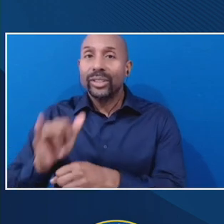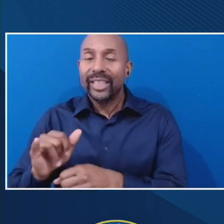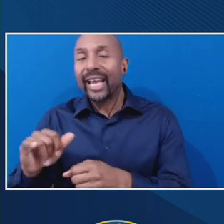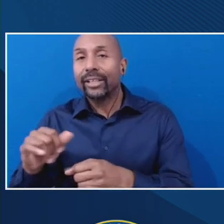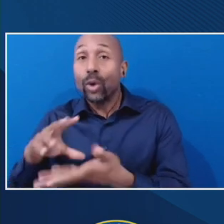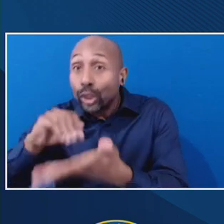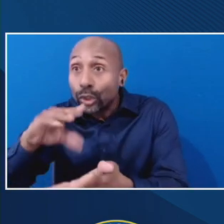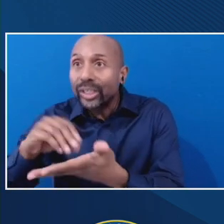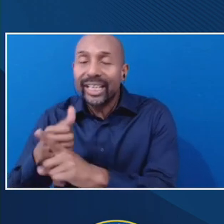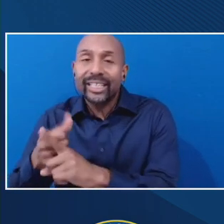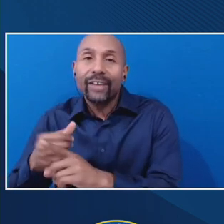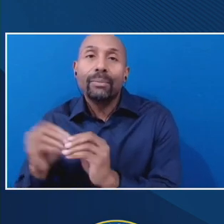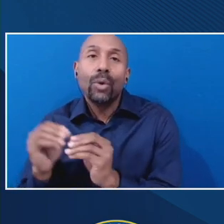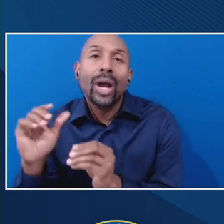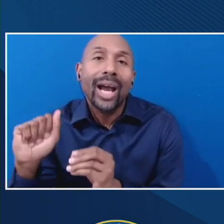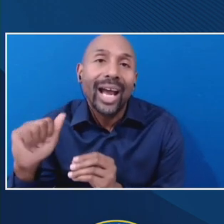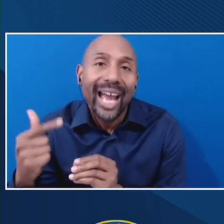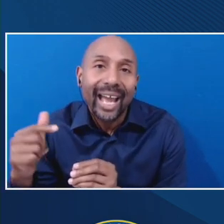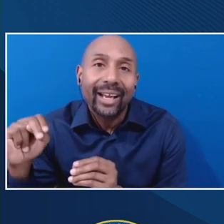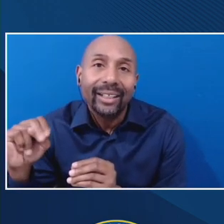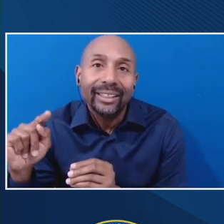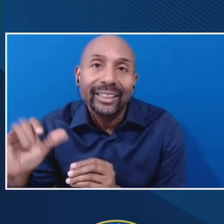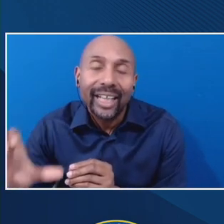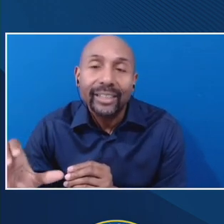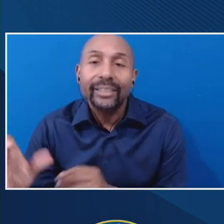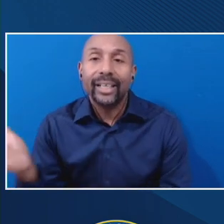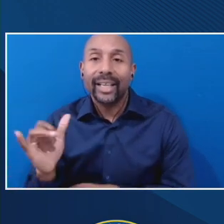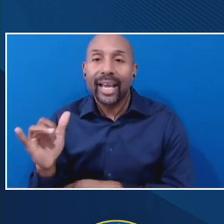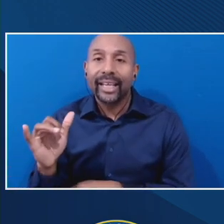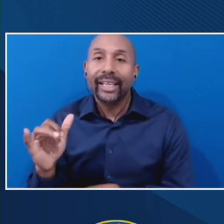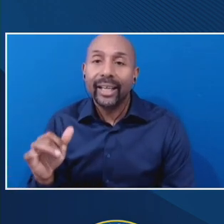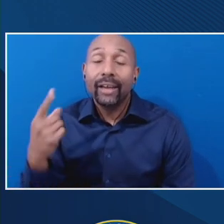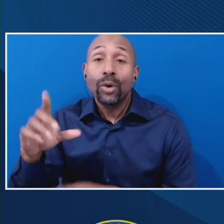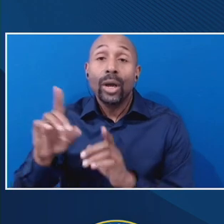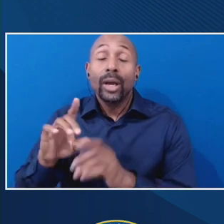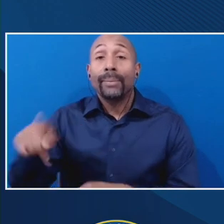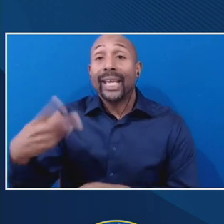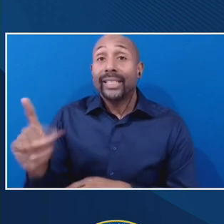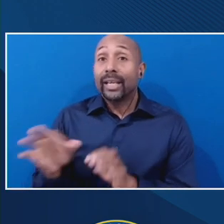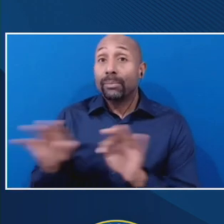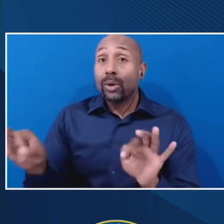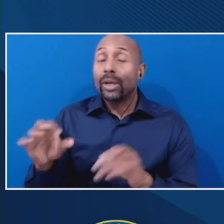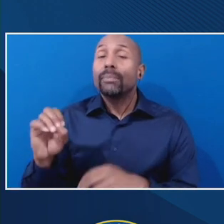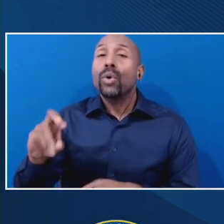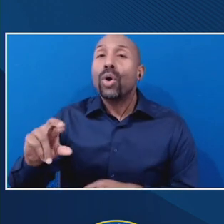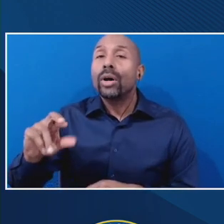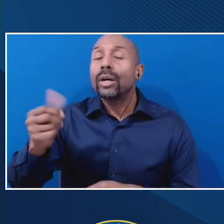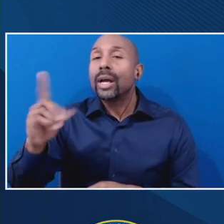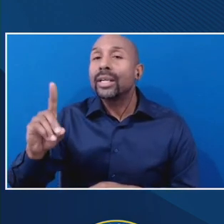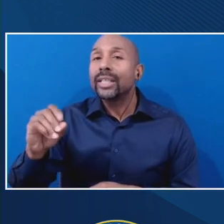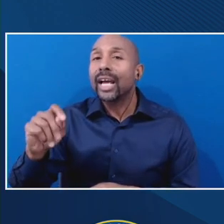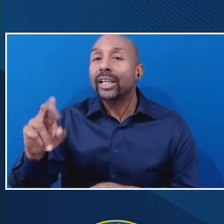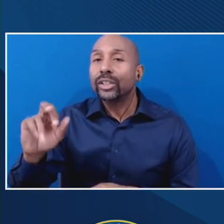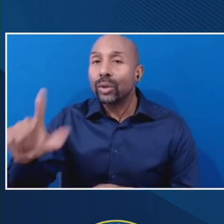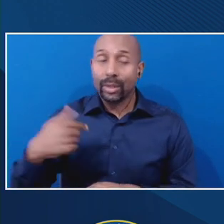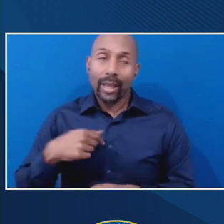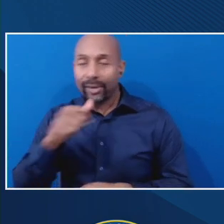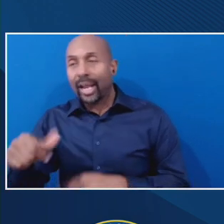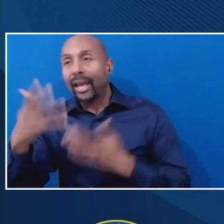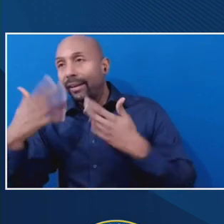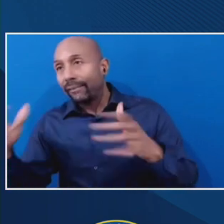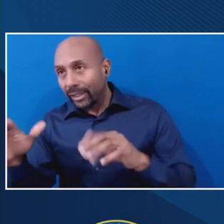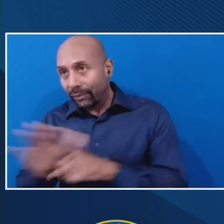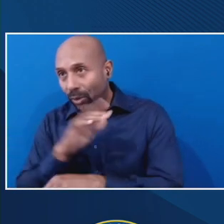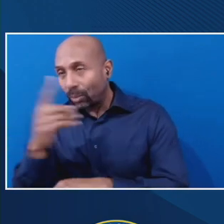here at Capella for our grad, for our doctoral programs, often in doctoral programs, and I haven't been all the way through one. So I, I think I'm speaking